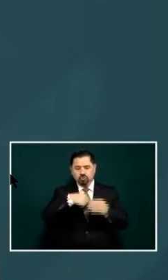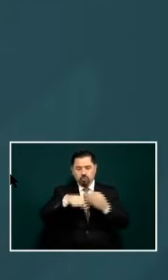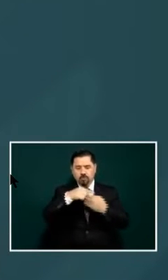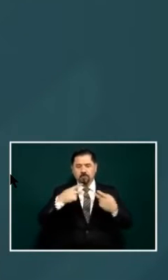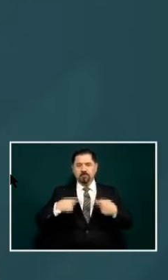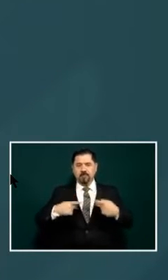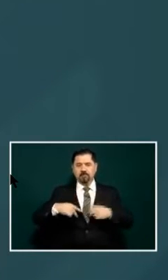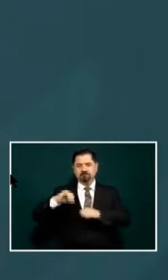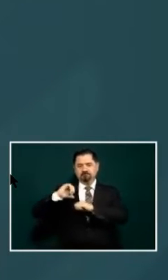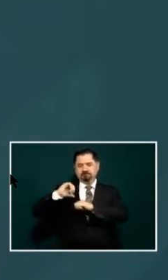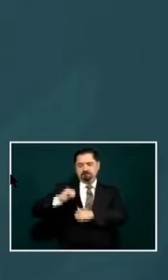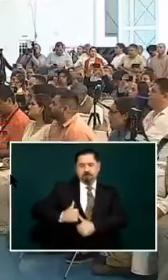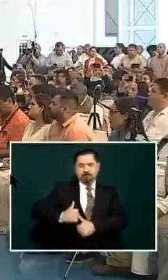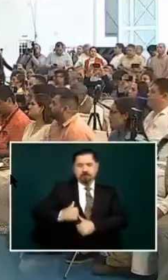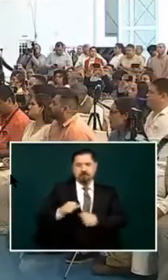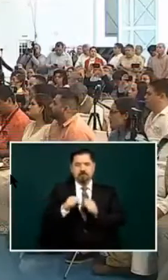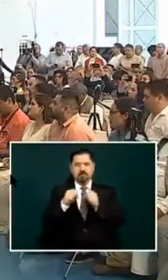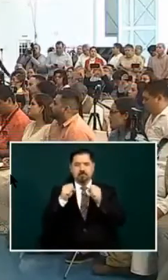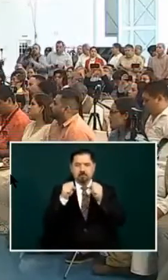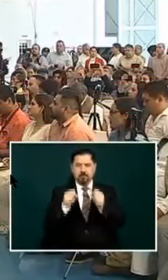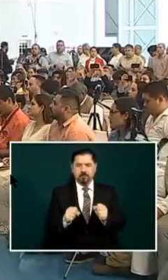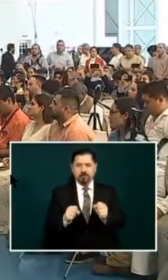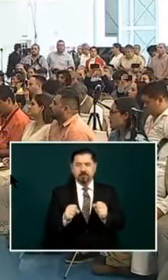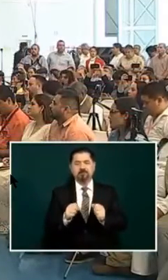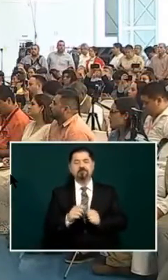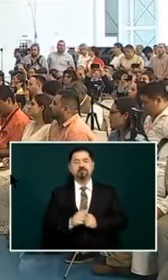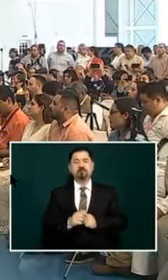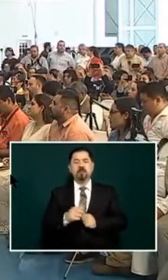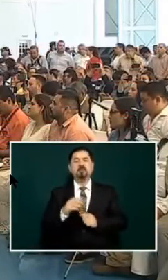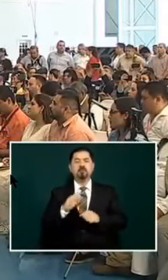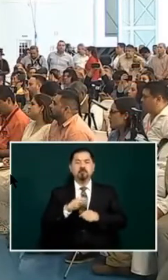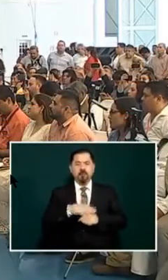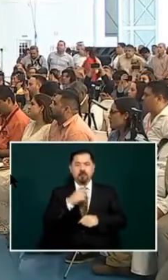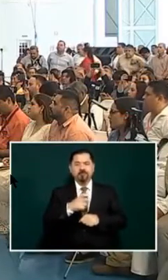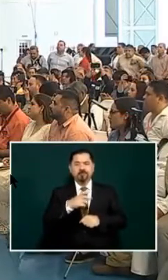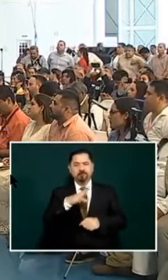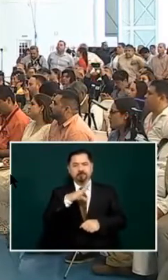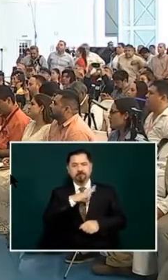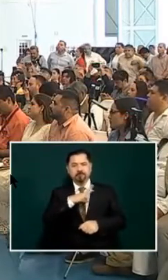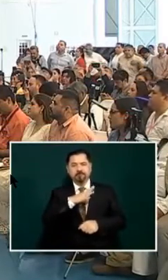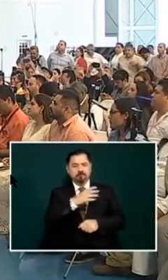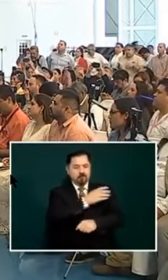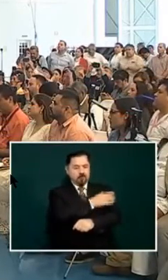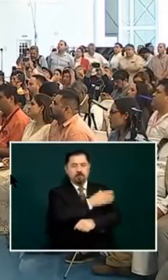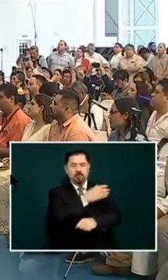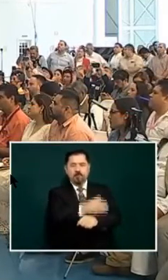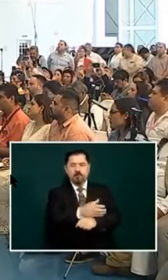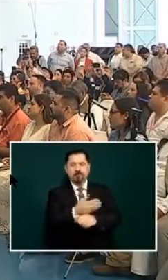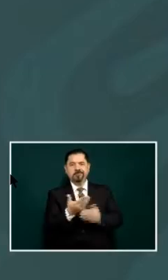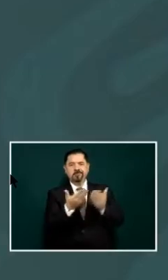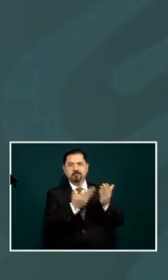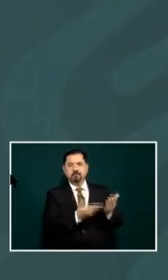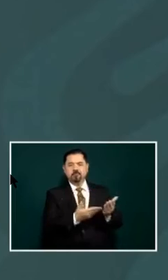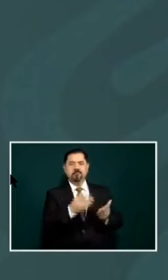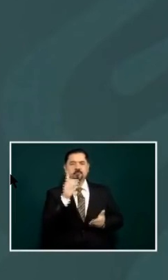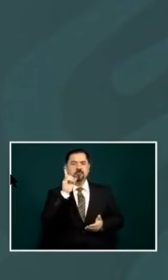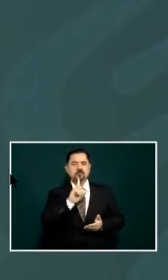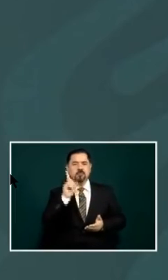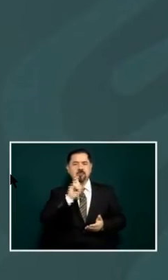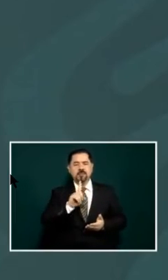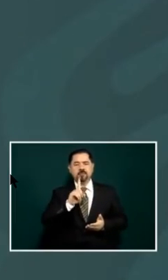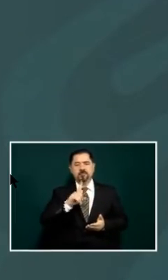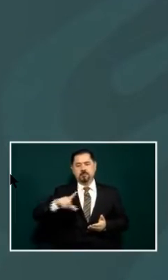of security and we are accompanied by the governor